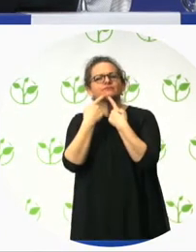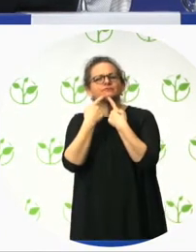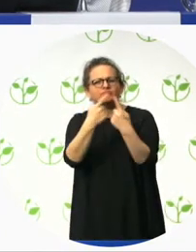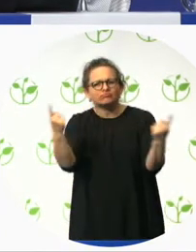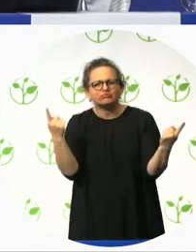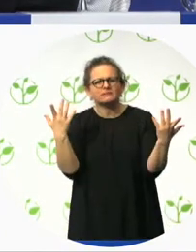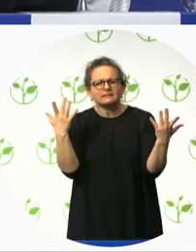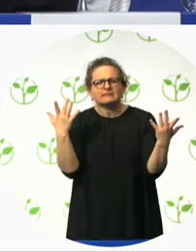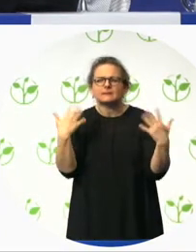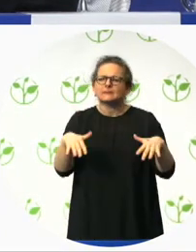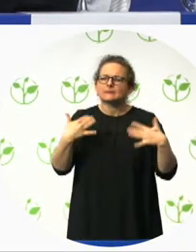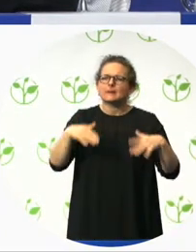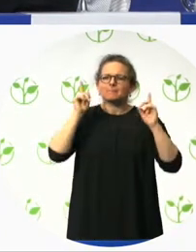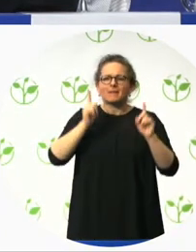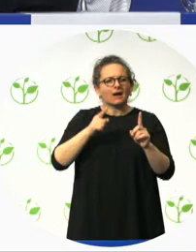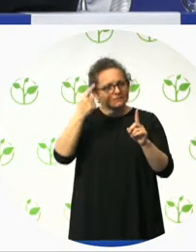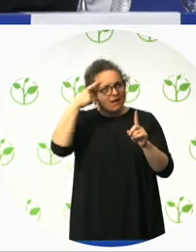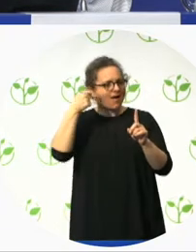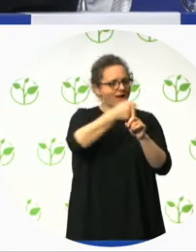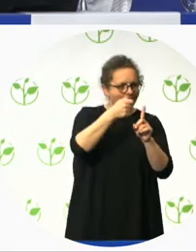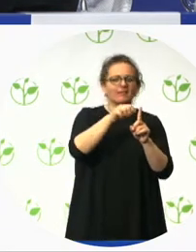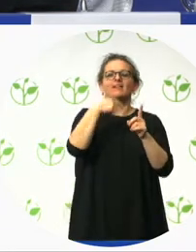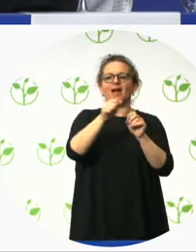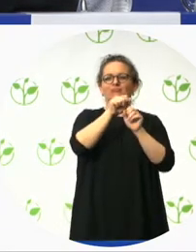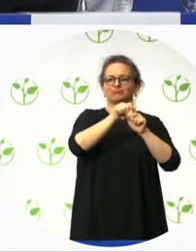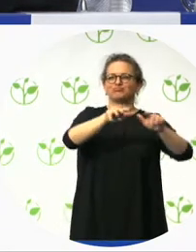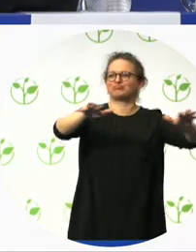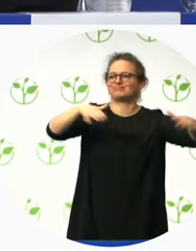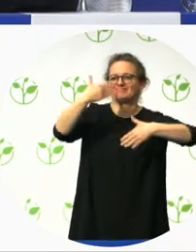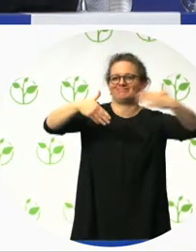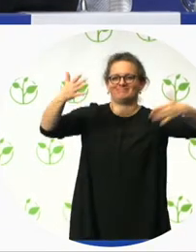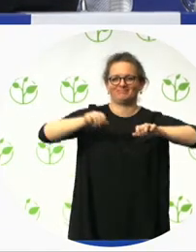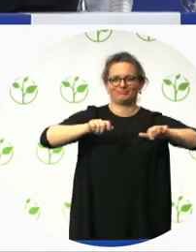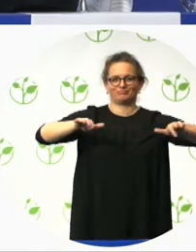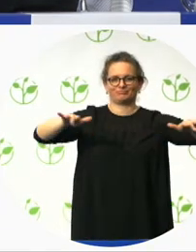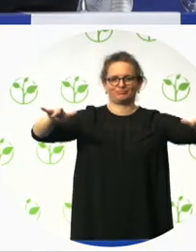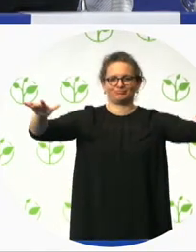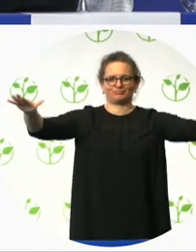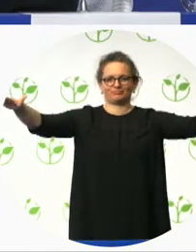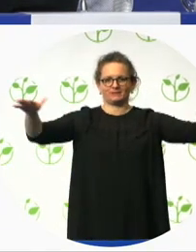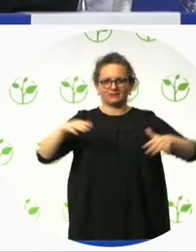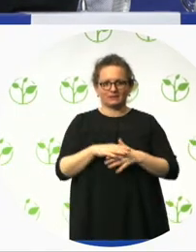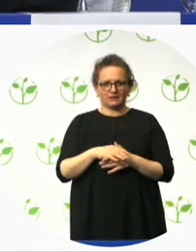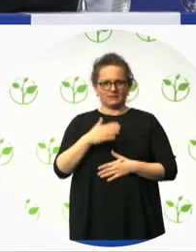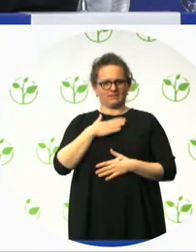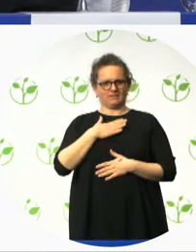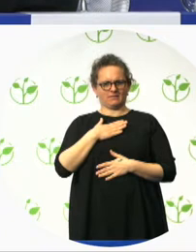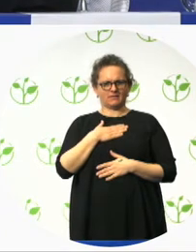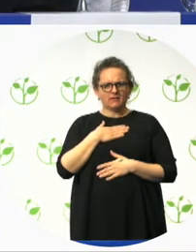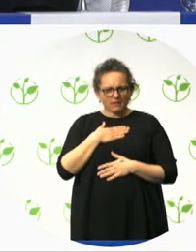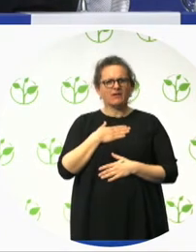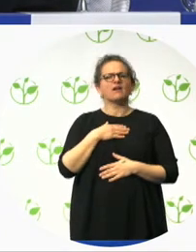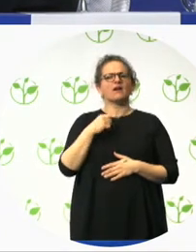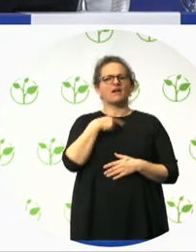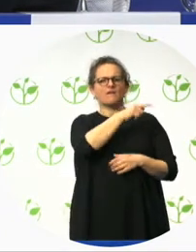which is located in Grand Rapids, Michigan. And it's really creating its own community impact. And just for scale, it's a 36-acre